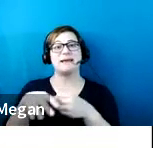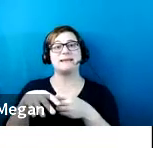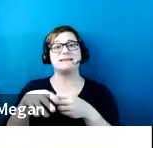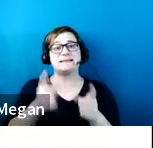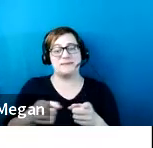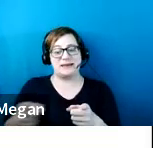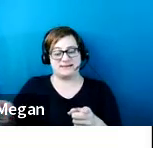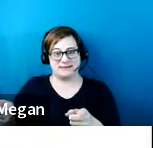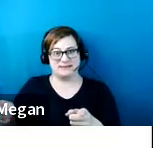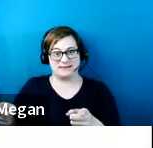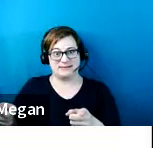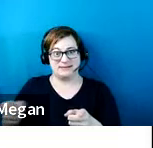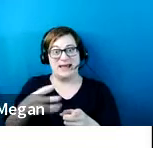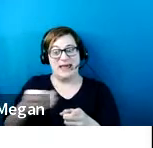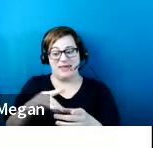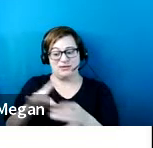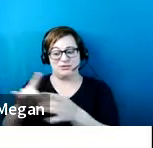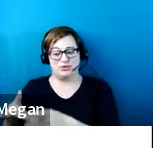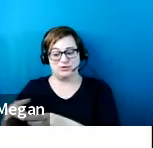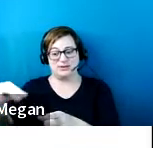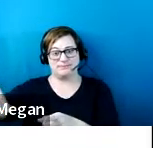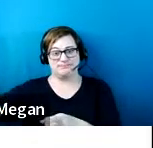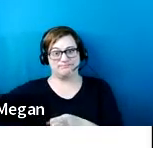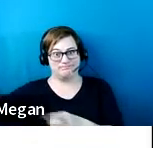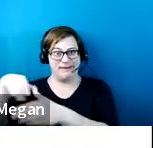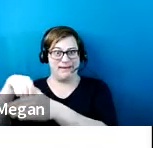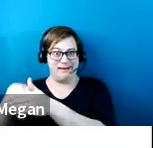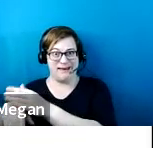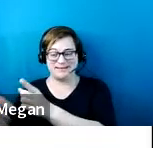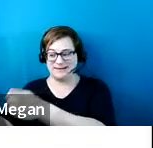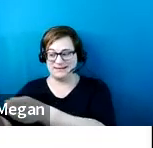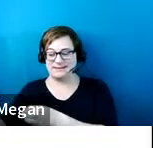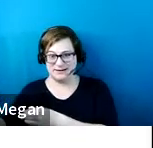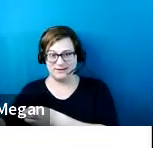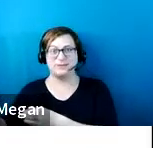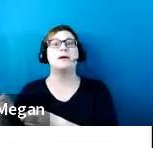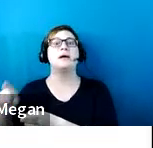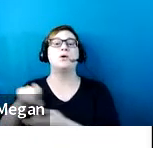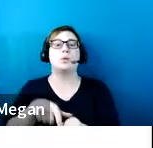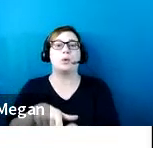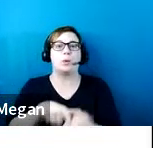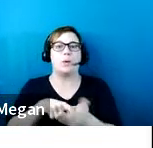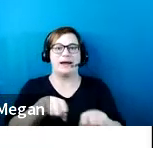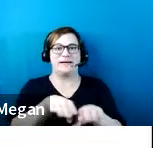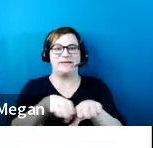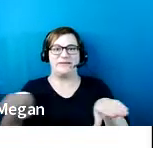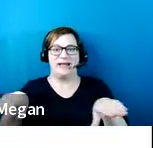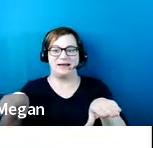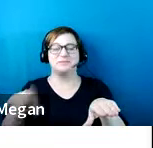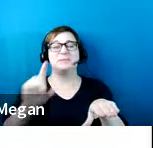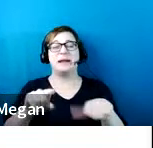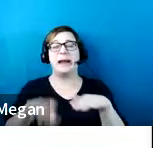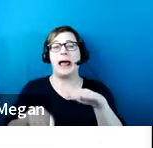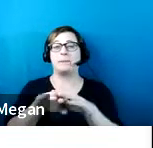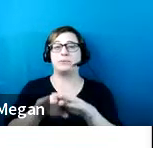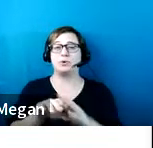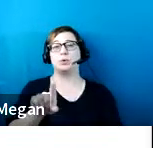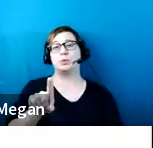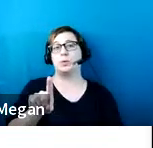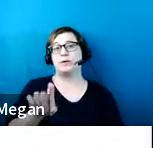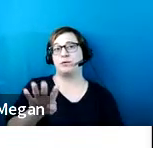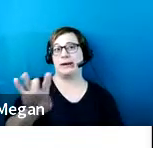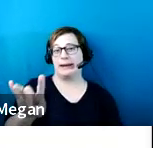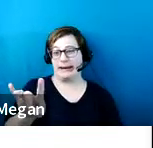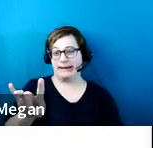and their associated access aisle have to be flat. You're allowed a slope of up to 1 to 48, which is our